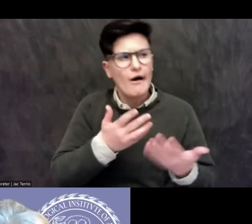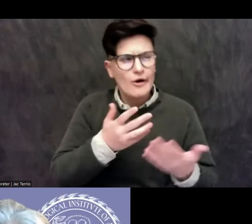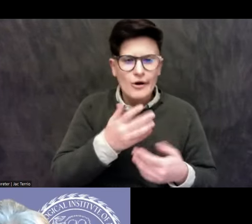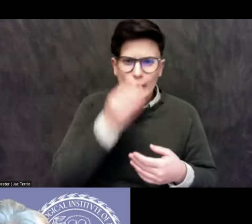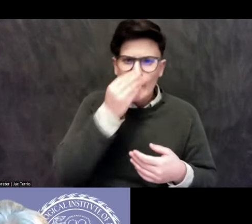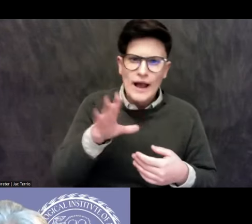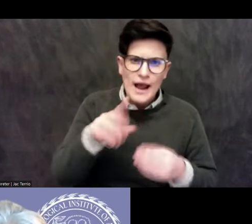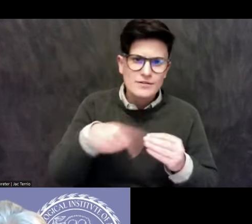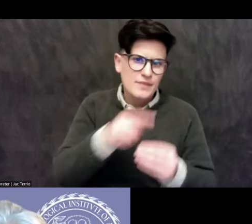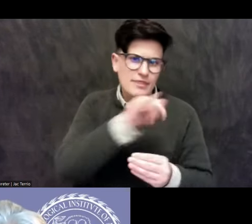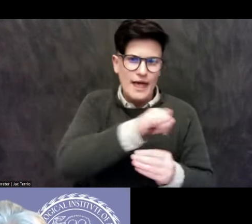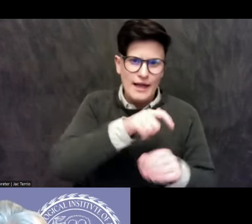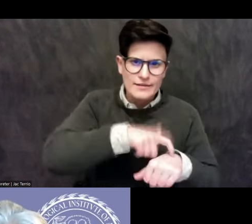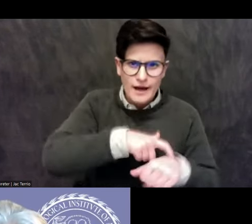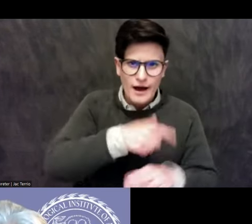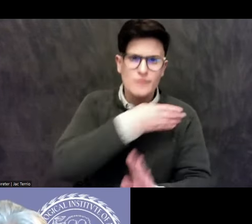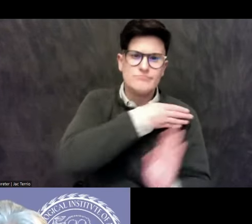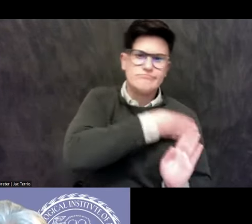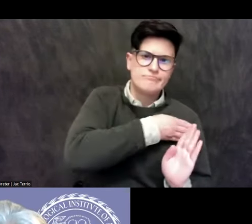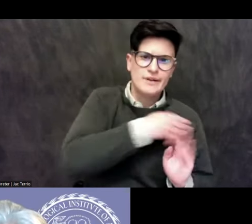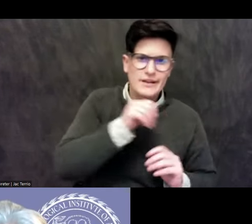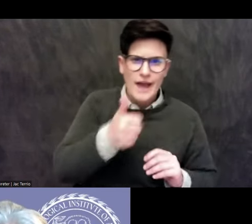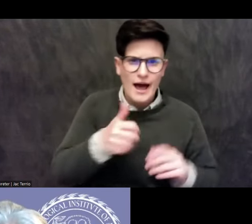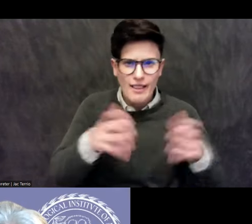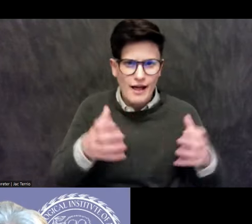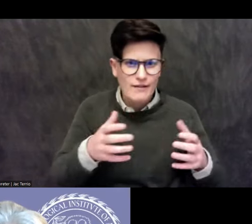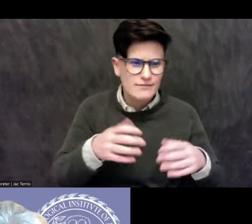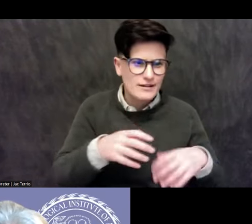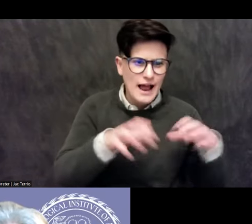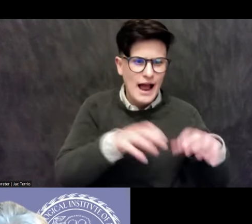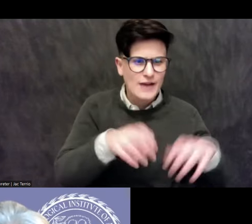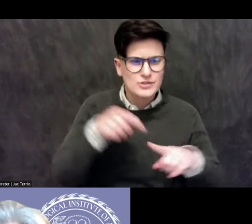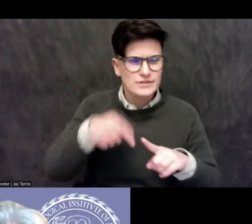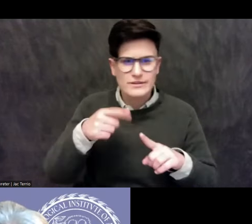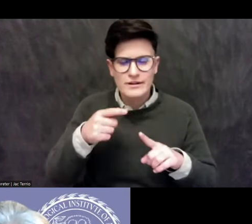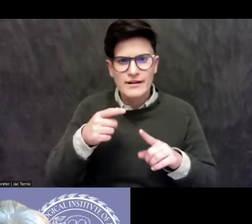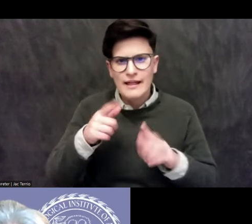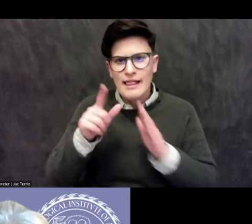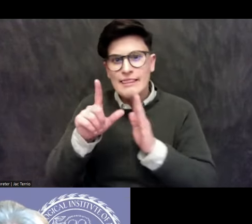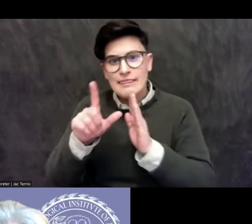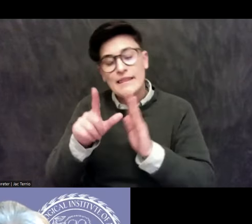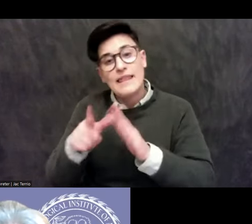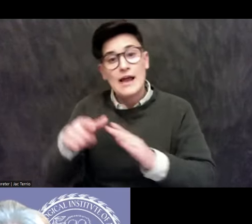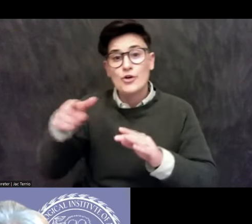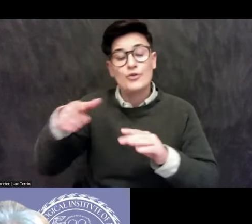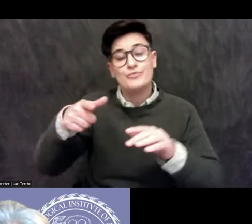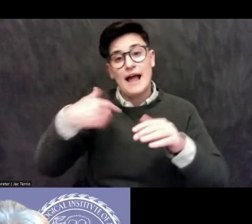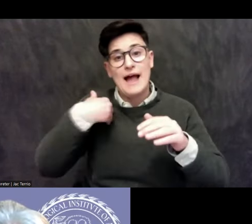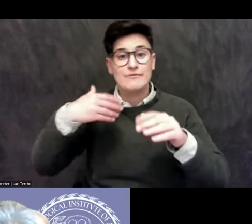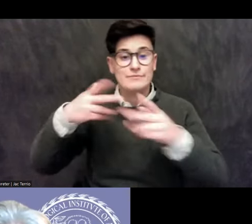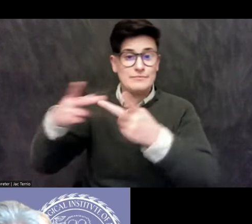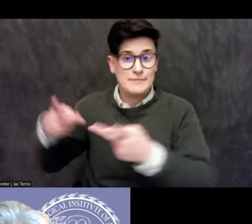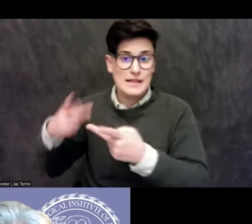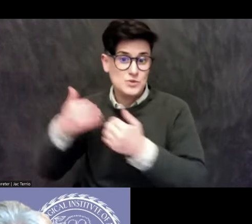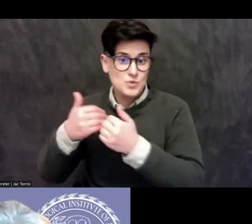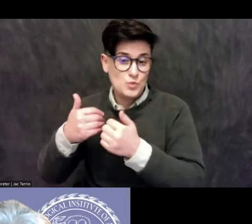period that, you know, the, there's a few, there's a later site called Tlaxcala that has very nice murals, people would sort of understand